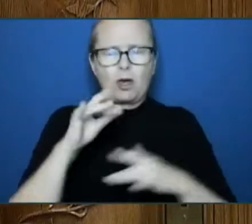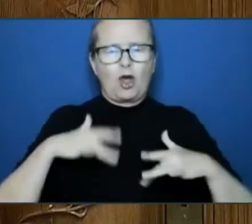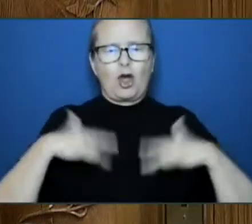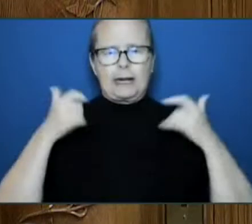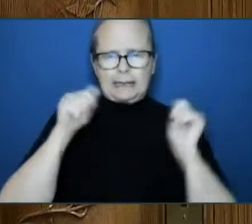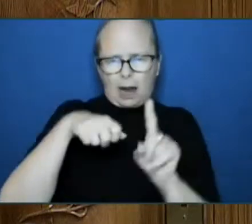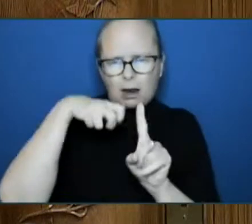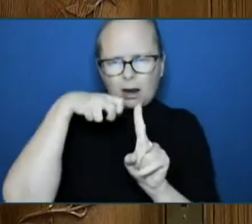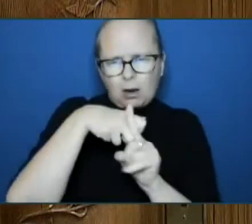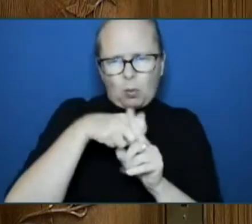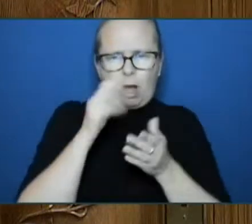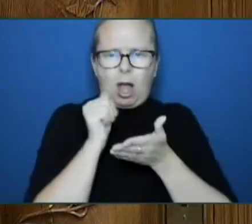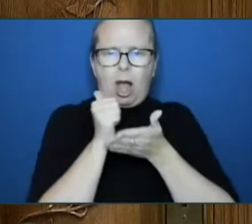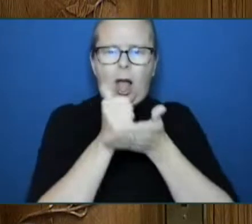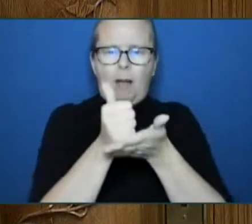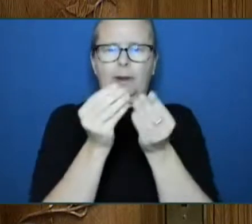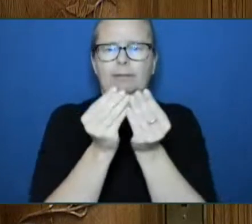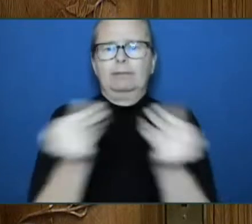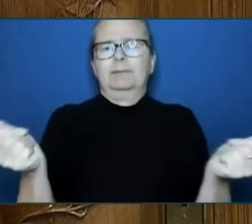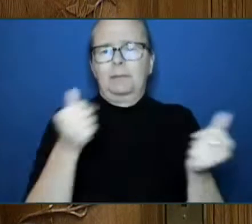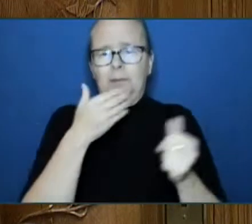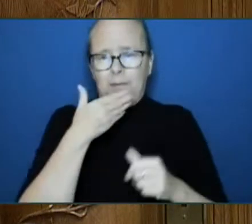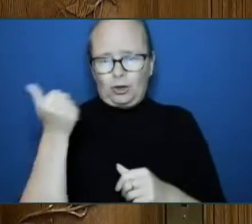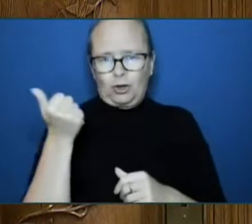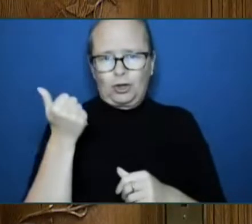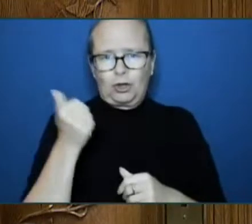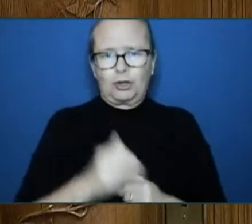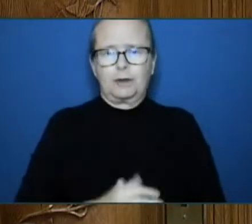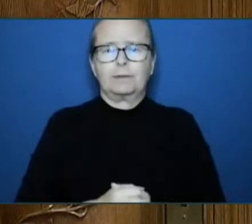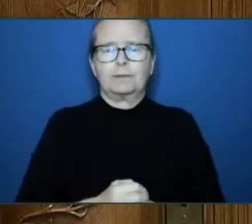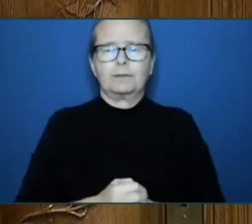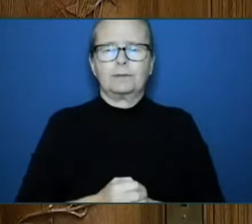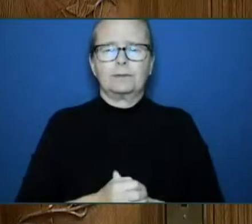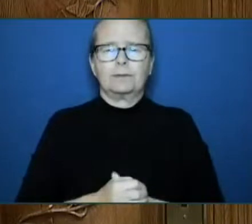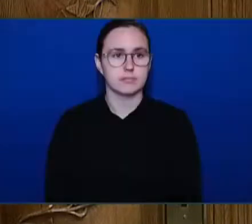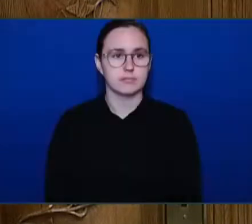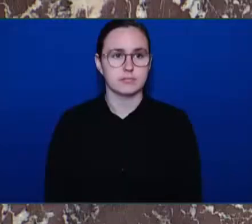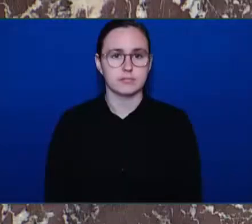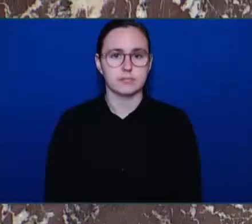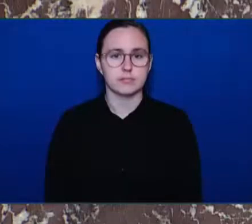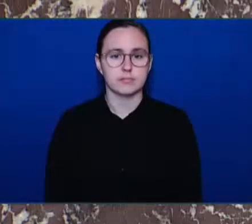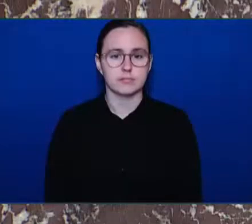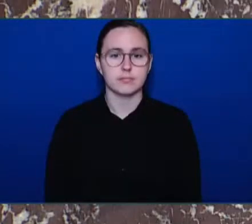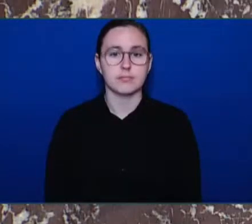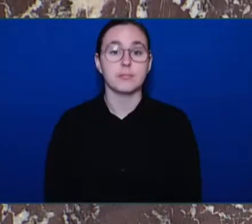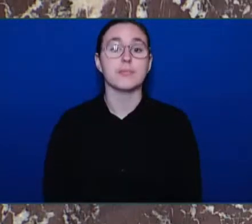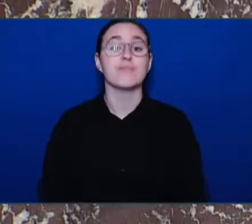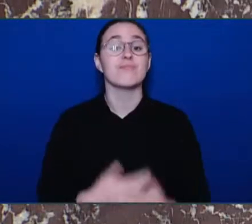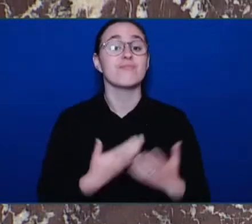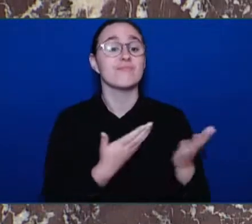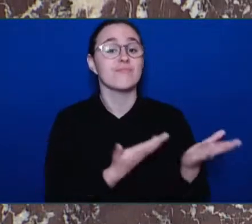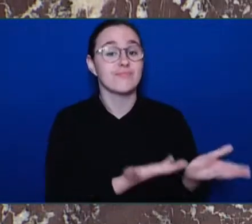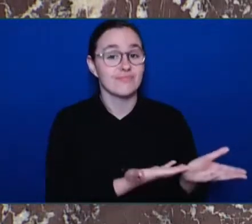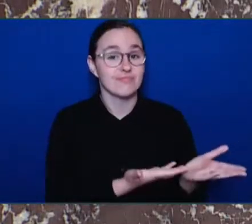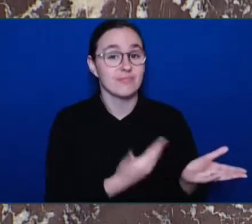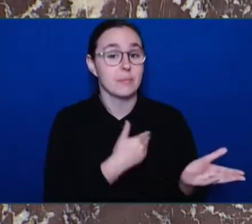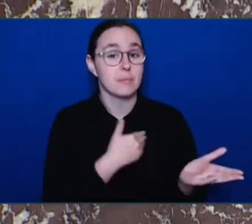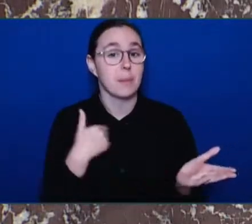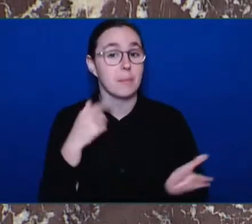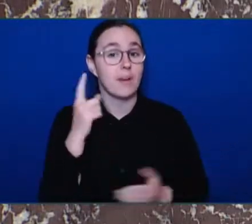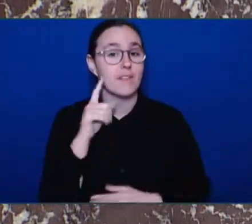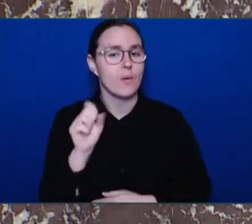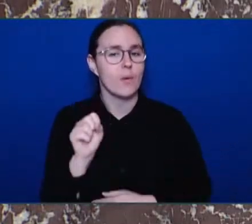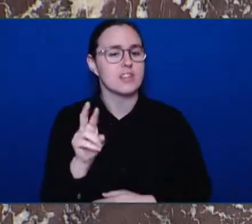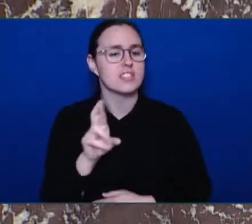Member for Studies South. Thank you, Mr. Speaker. Today is World Teachers' Day. It's a day marked by the United Nations to